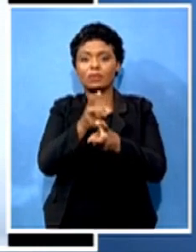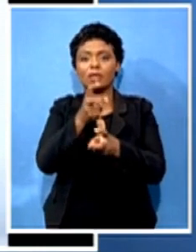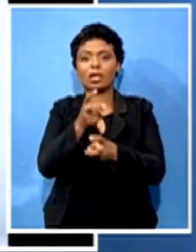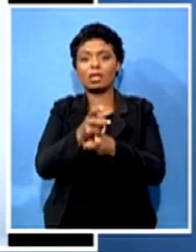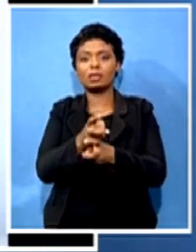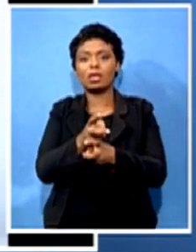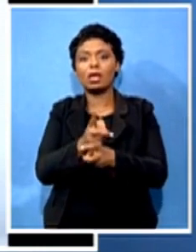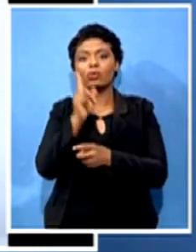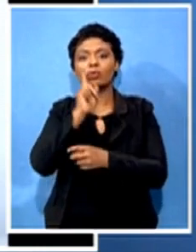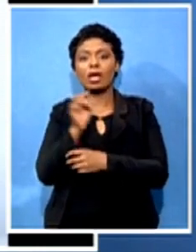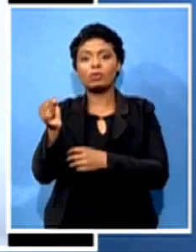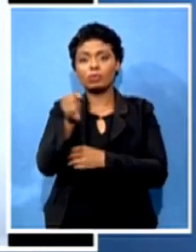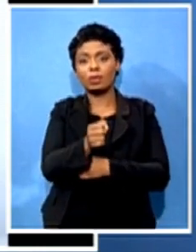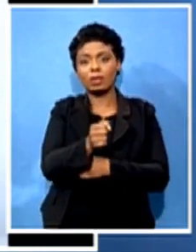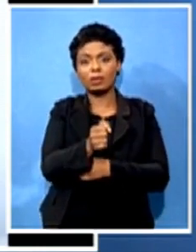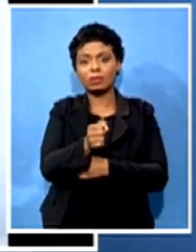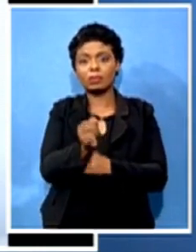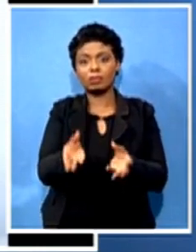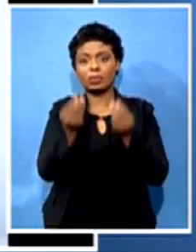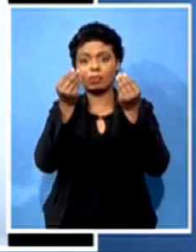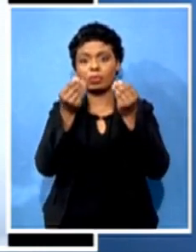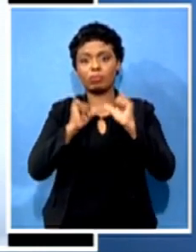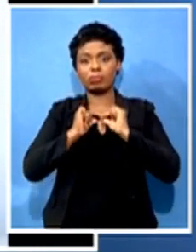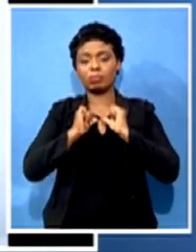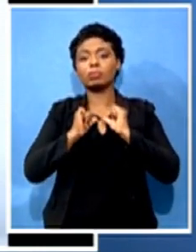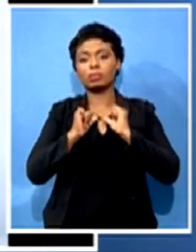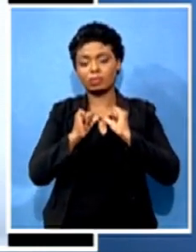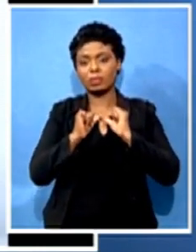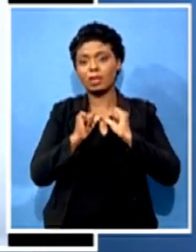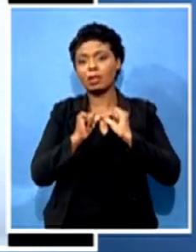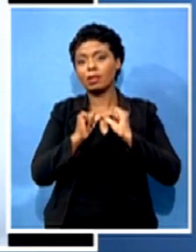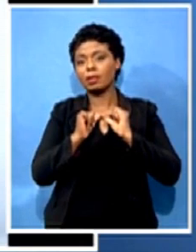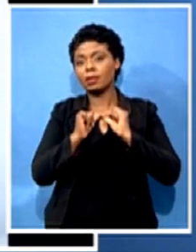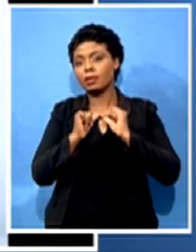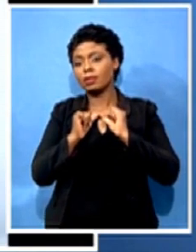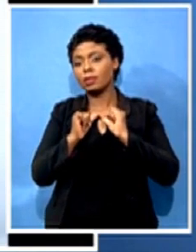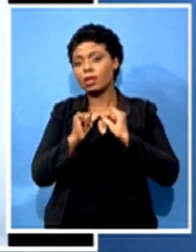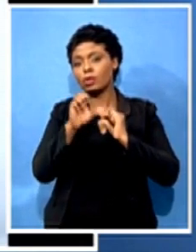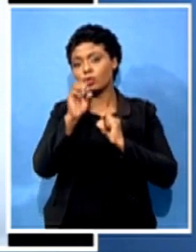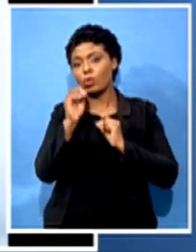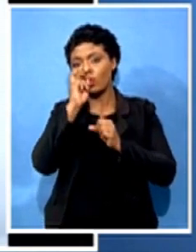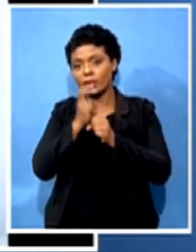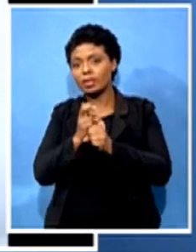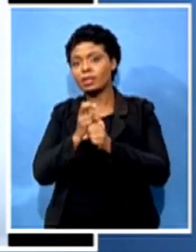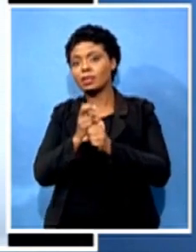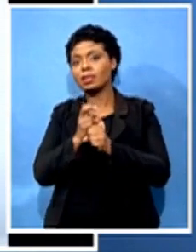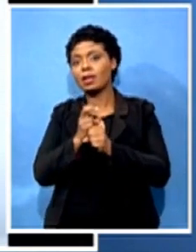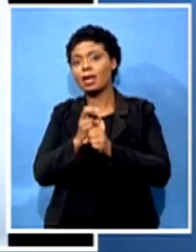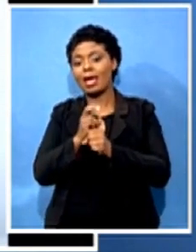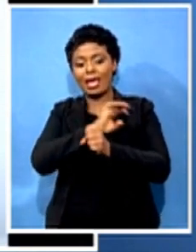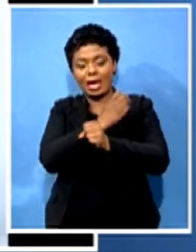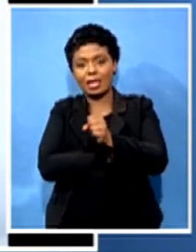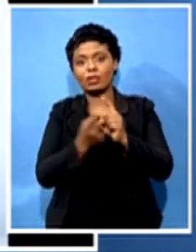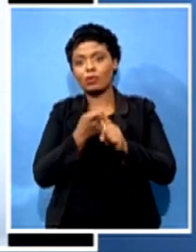integrated resource plan, which maps out the demand energy for the country right up until 2013, there have been certain